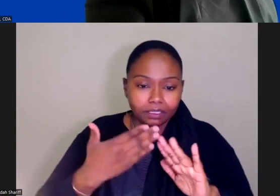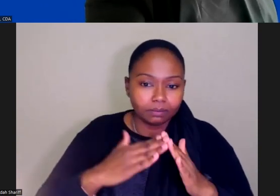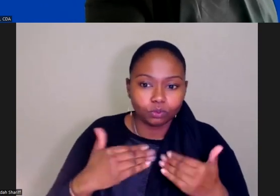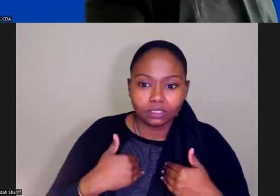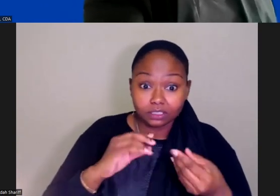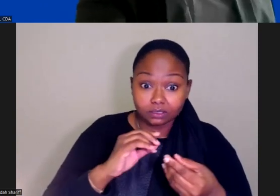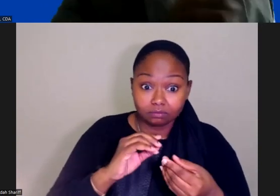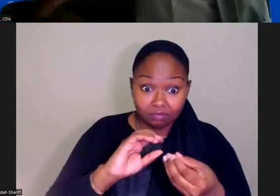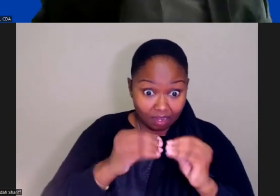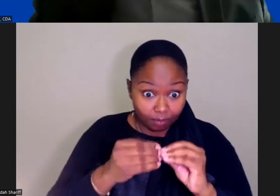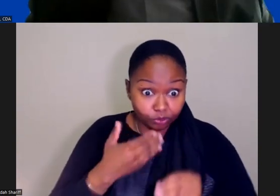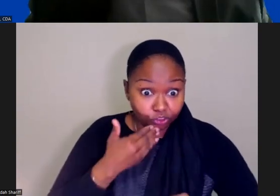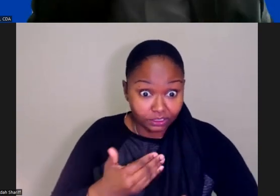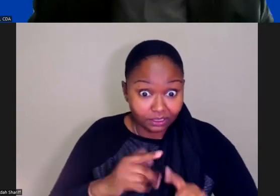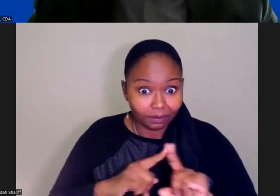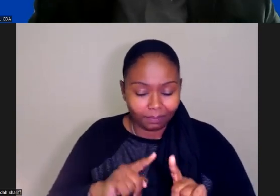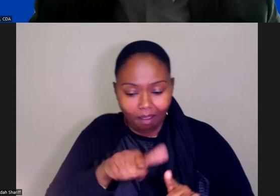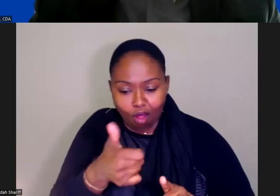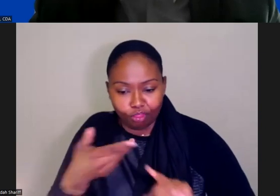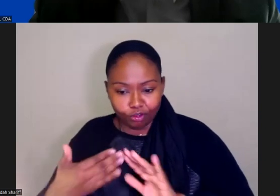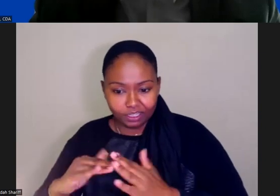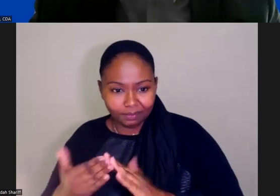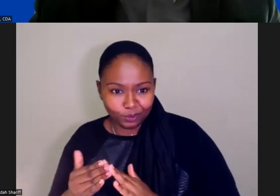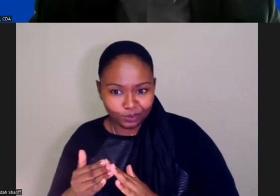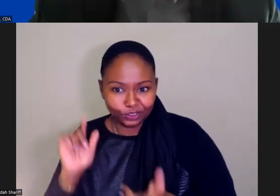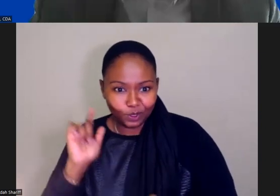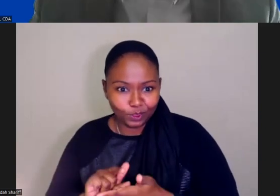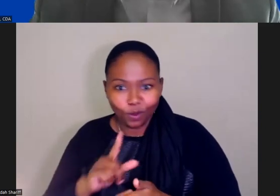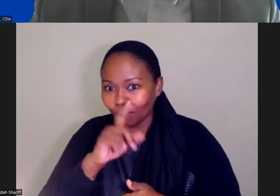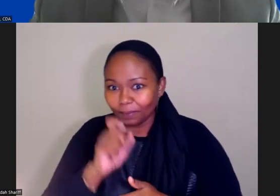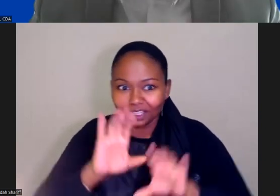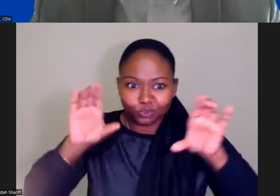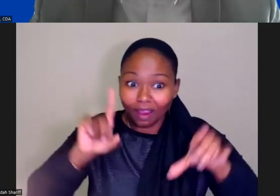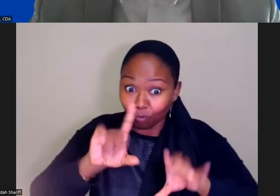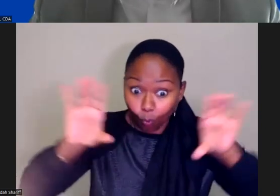communities are really falling behind just because you've got so many groups in there together?